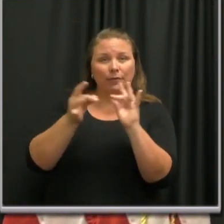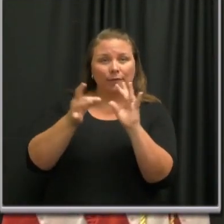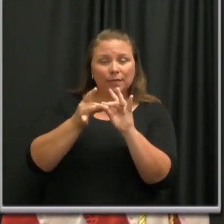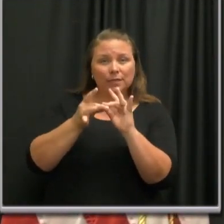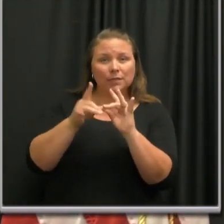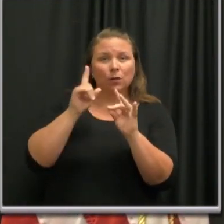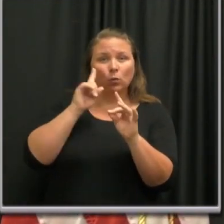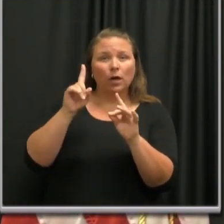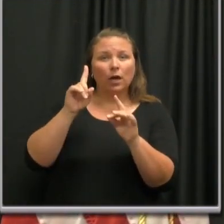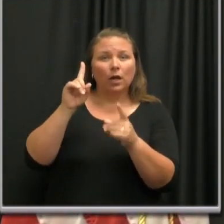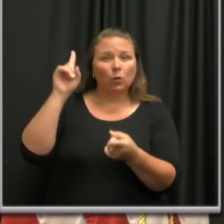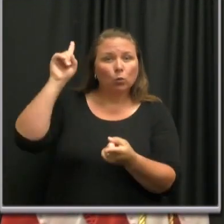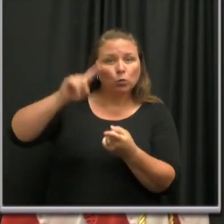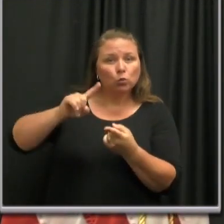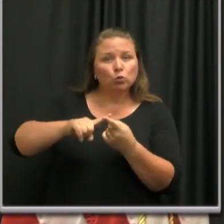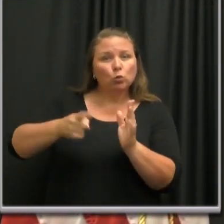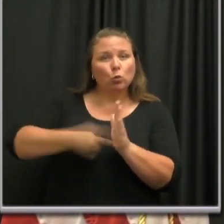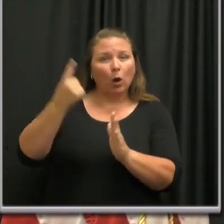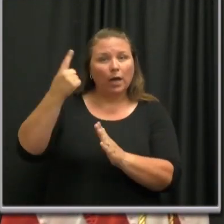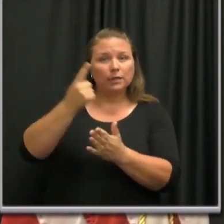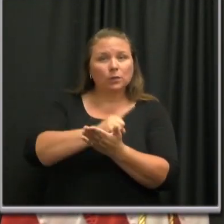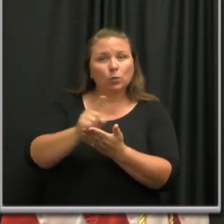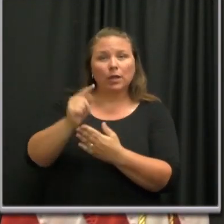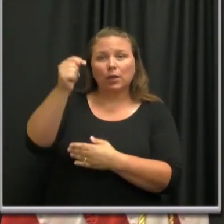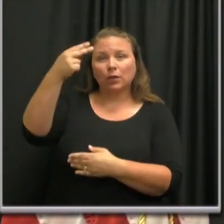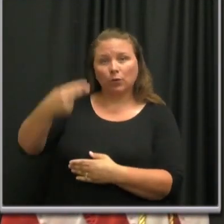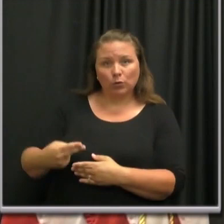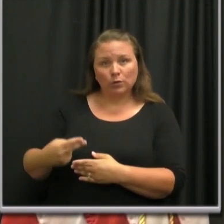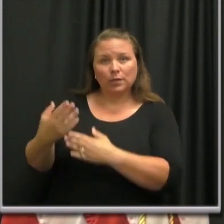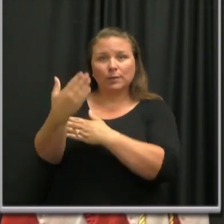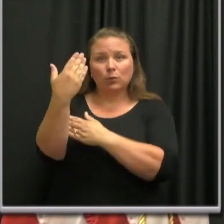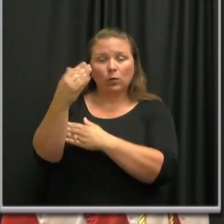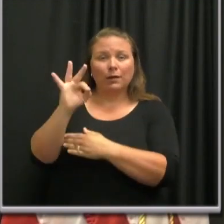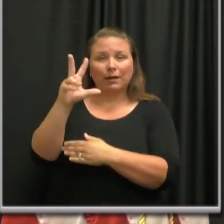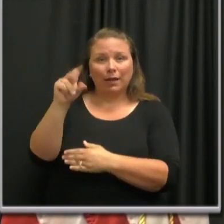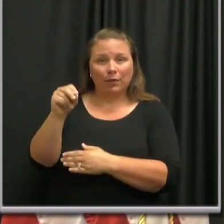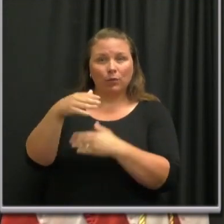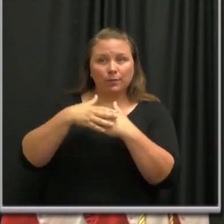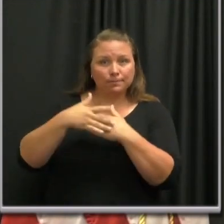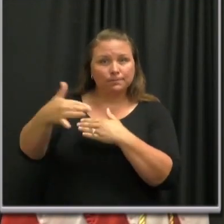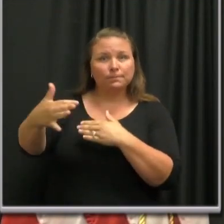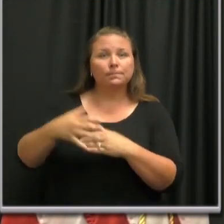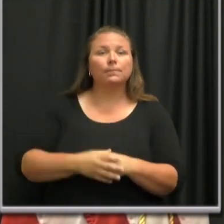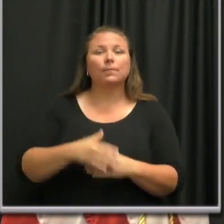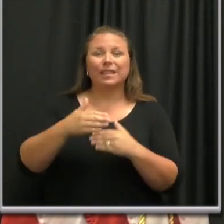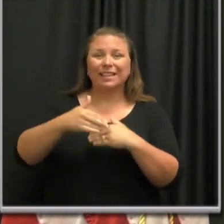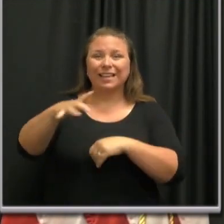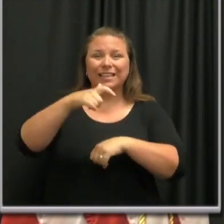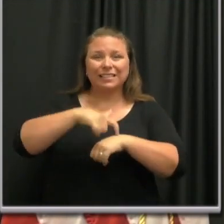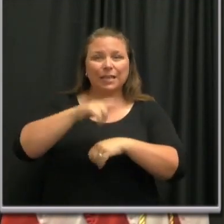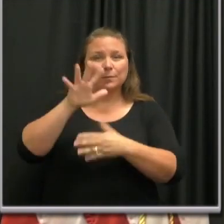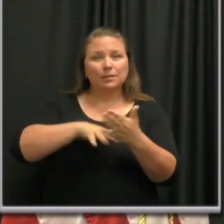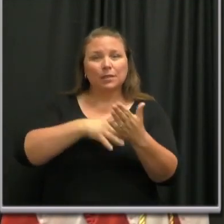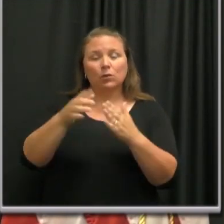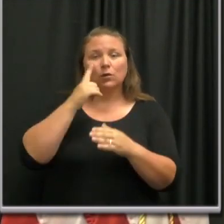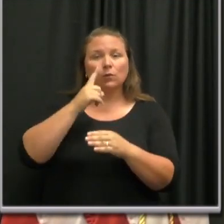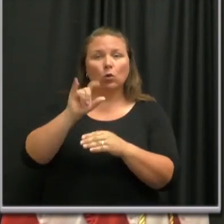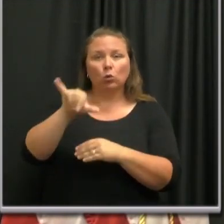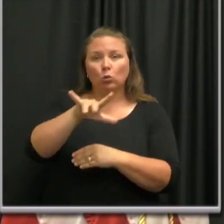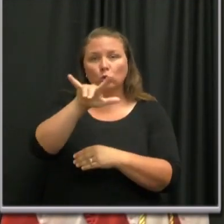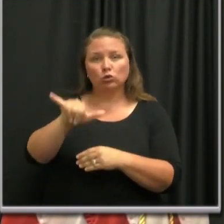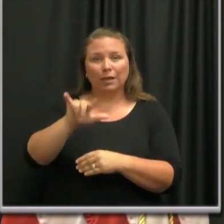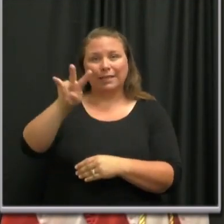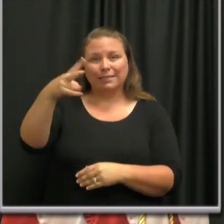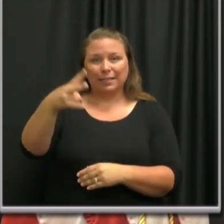will air once a week on Thursday mornings at 9.30 a.m. The next press briefing is scheduled for July